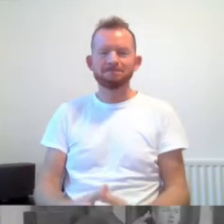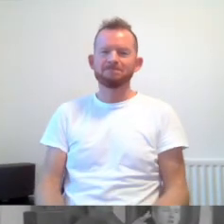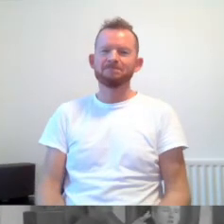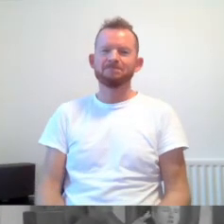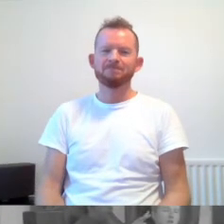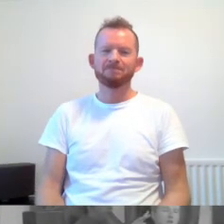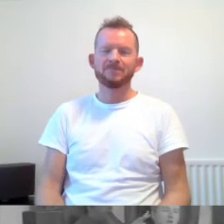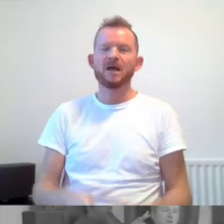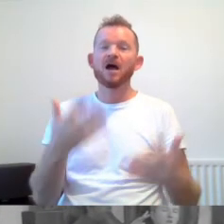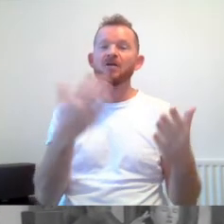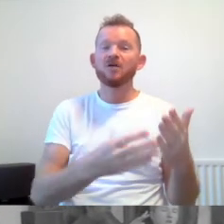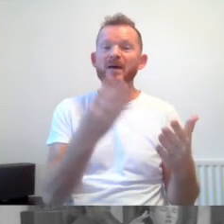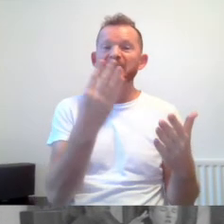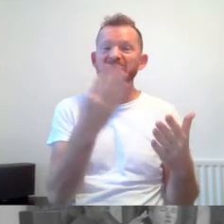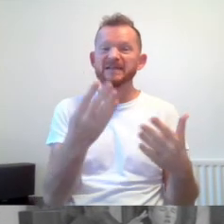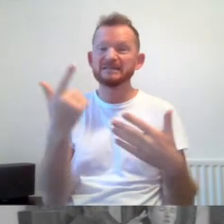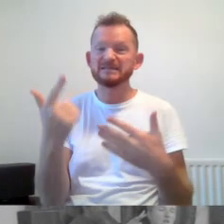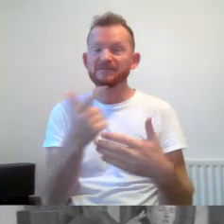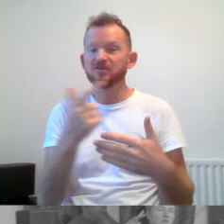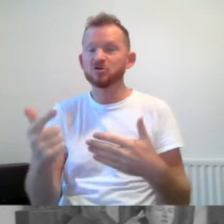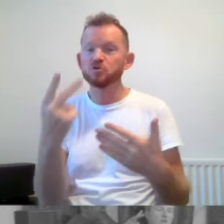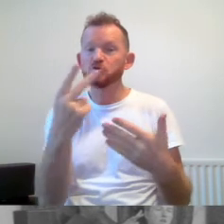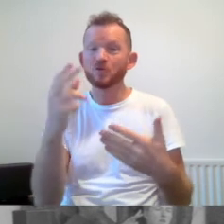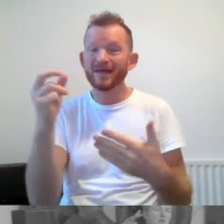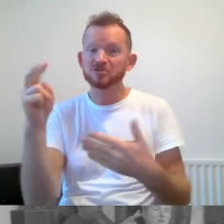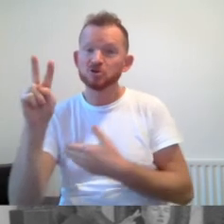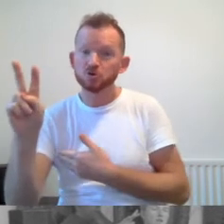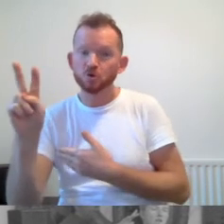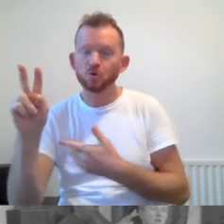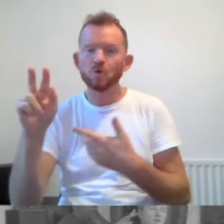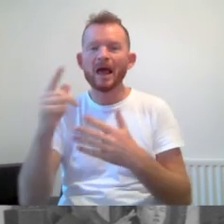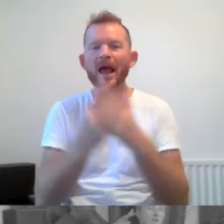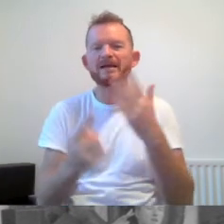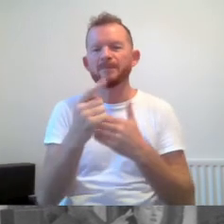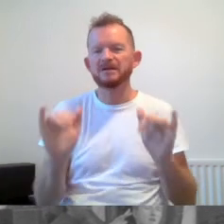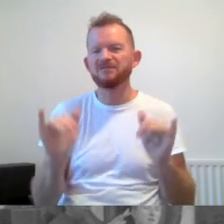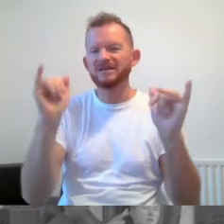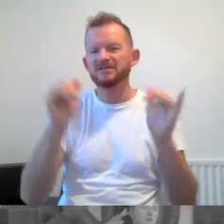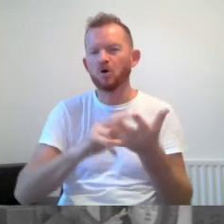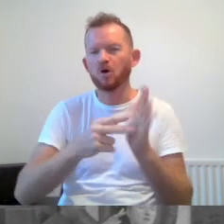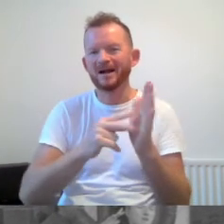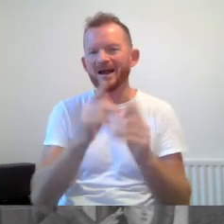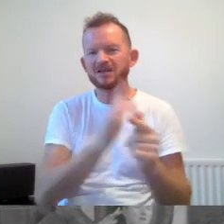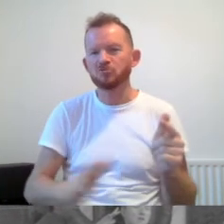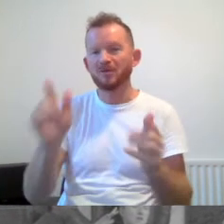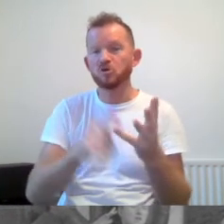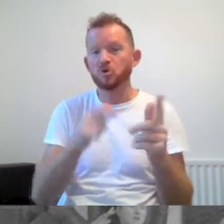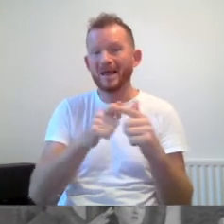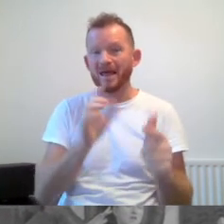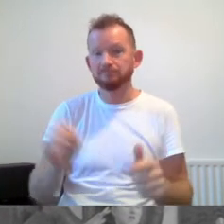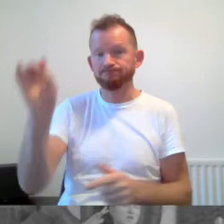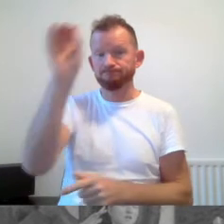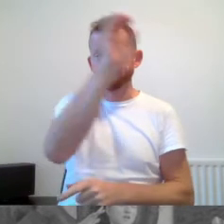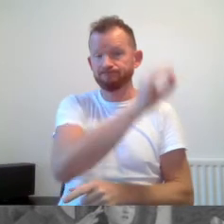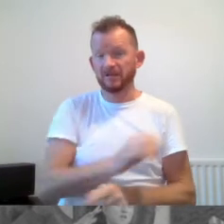From 1997 to 2002, independence festivals were organised around the UK to celebrate disabled